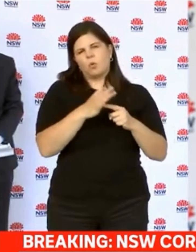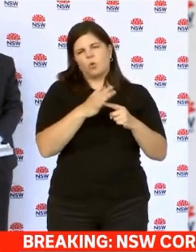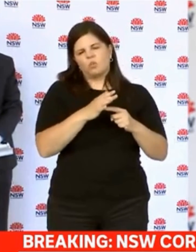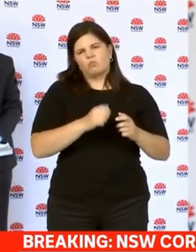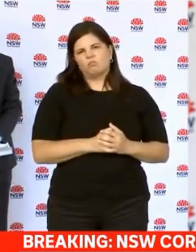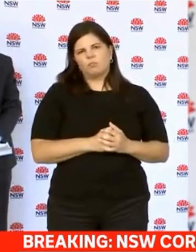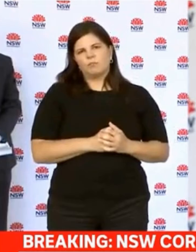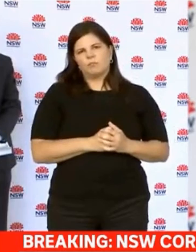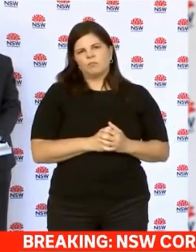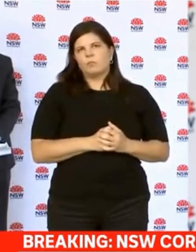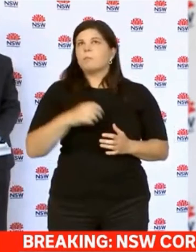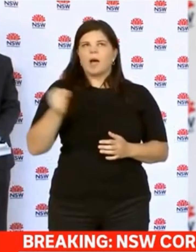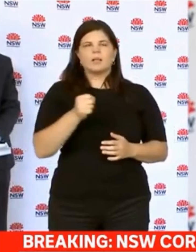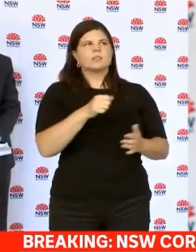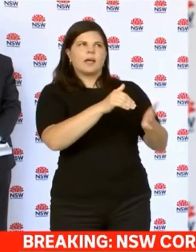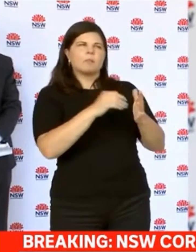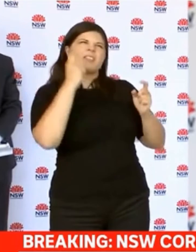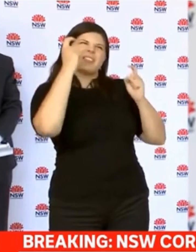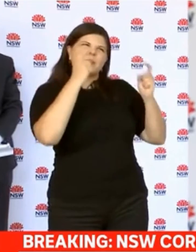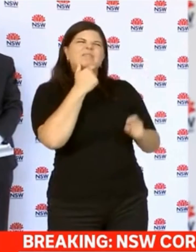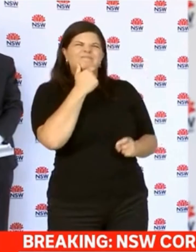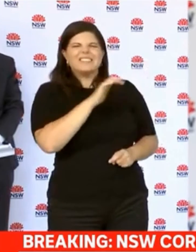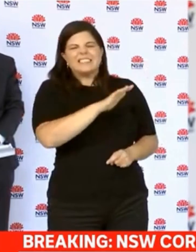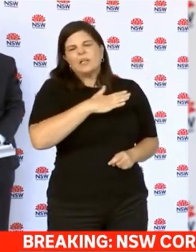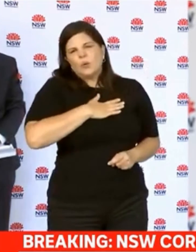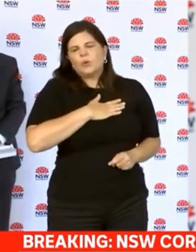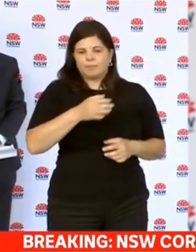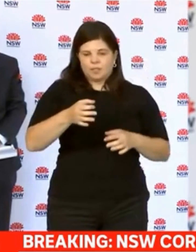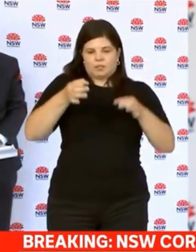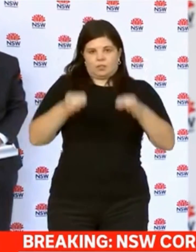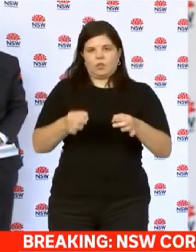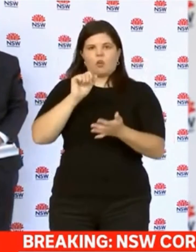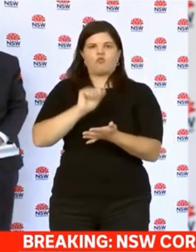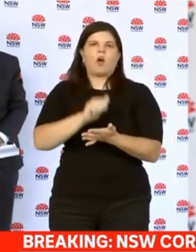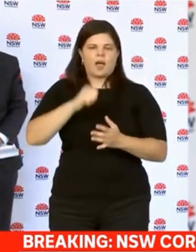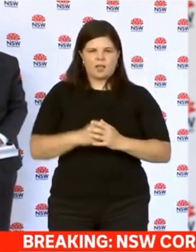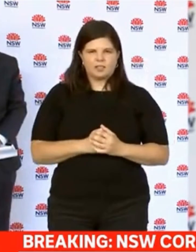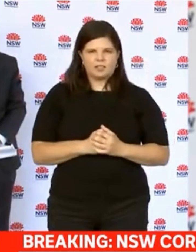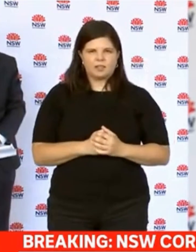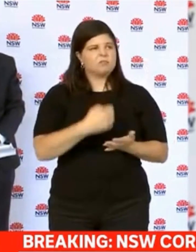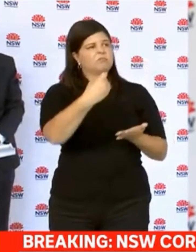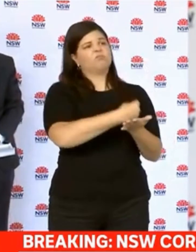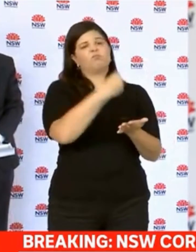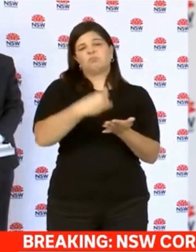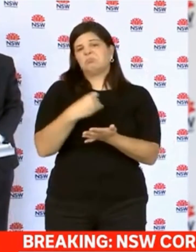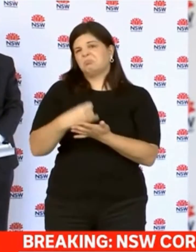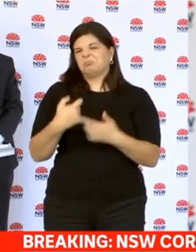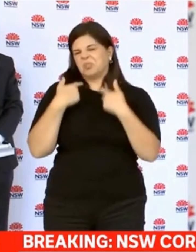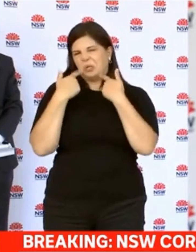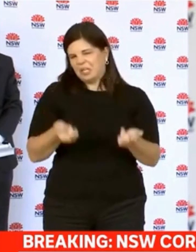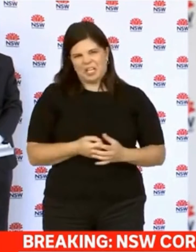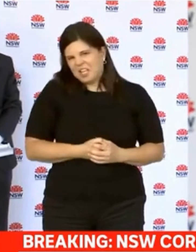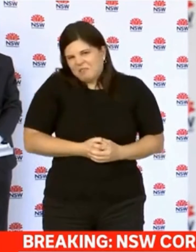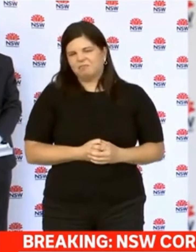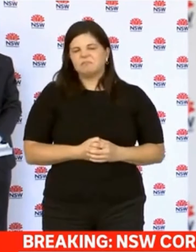And I couldn't care less, at the end of the day, what criticism is levelled at me. What I want to know we're doing is what is in the best interests